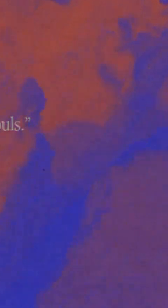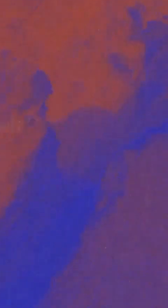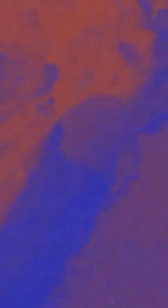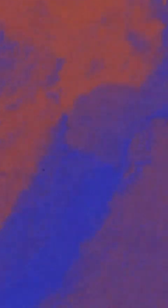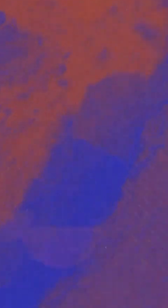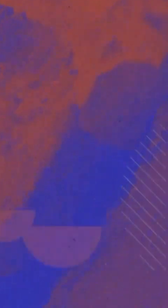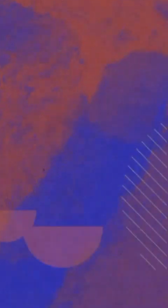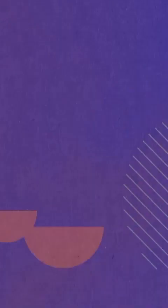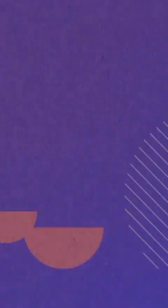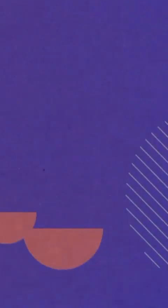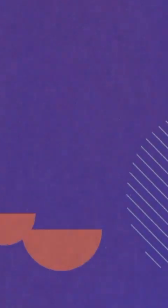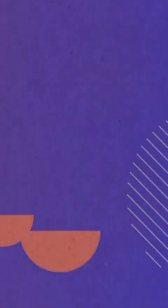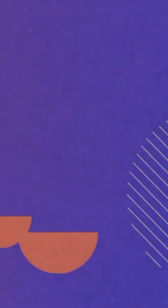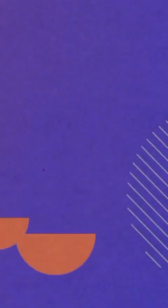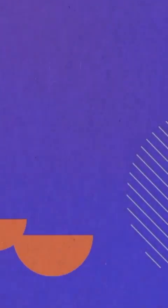Bye.